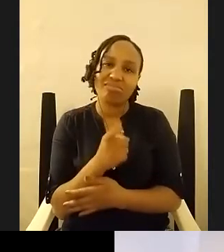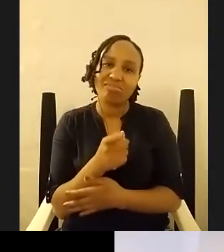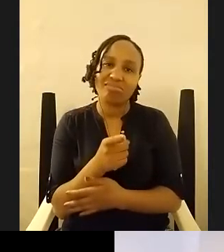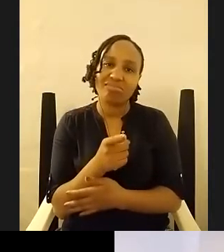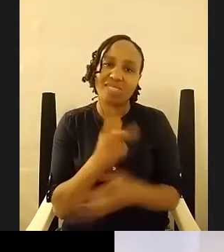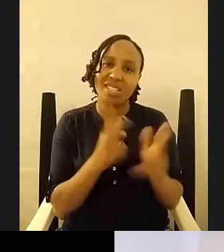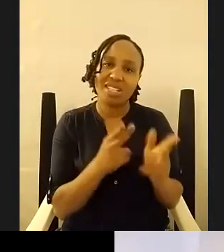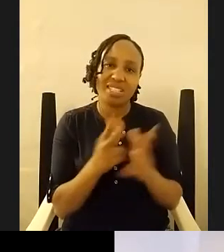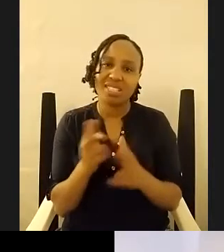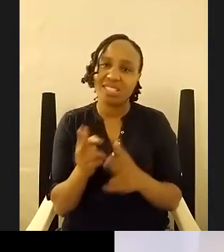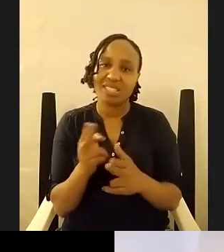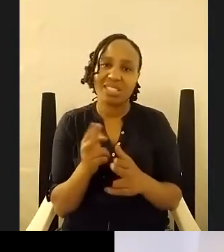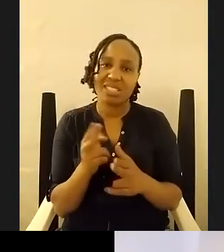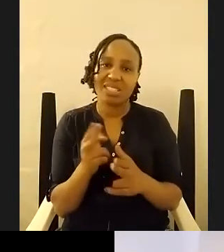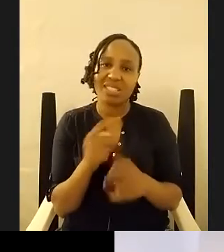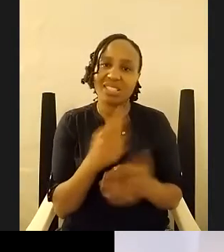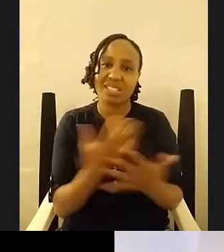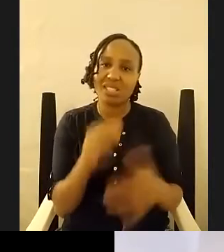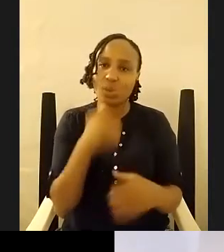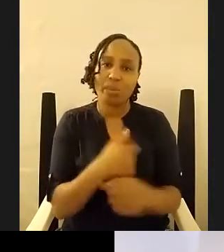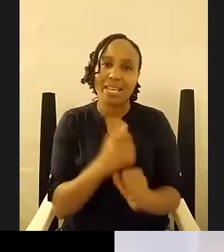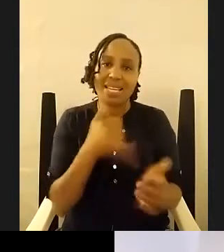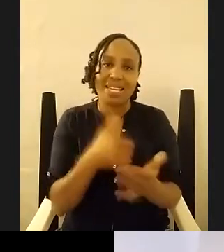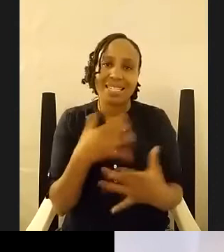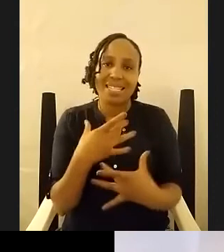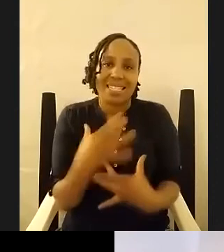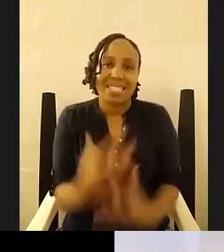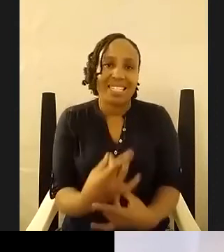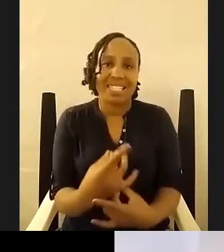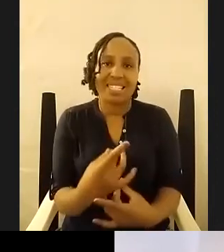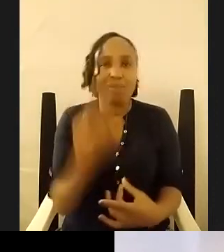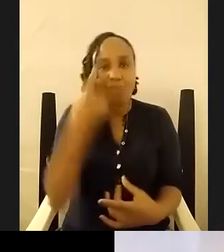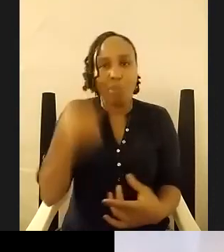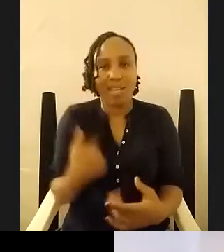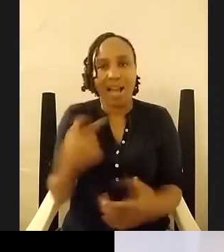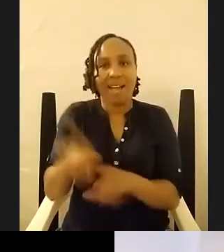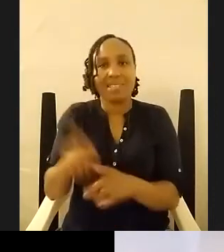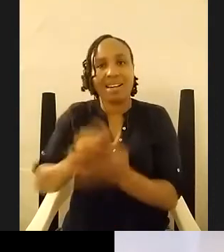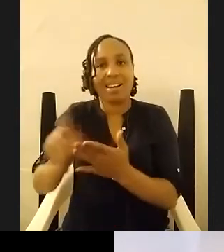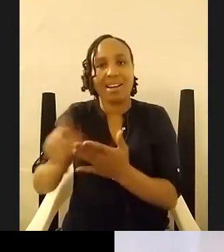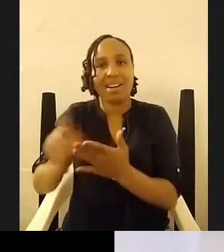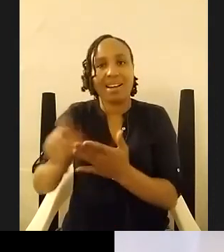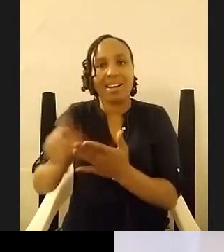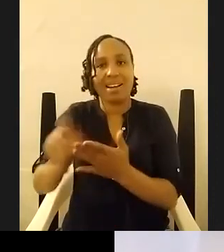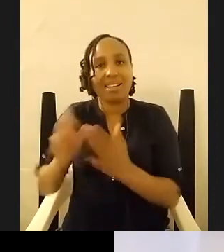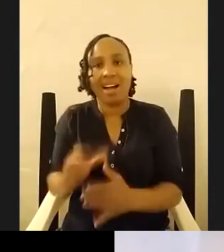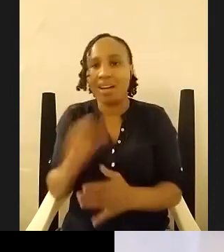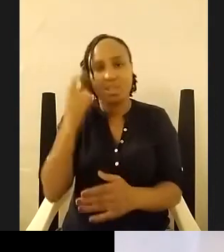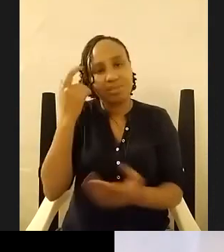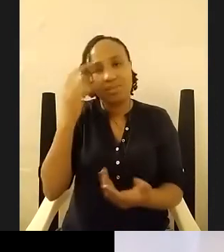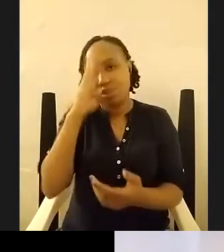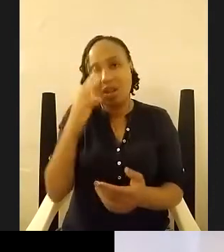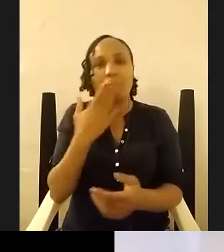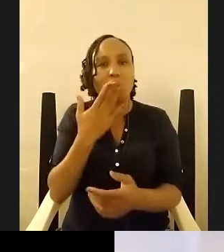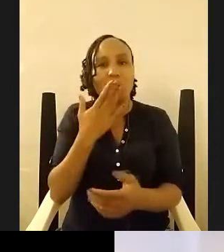interesting for me as the writer and that's not i don't know whether that's a doubt but i'm just like yo i'm bored editing this so i don't think this is going to work